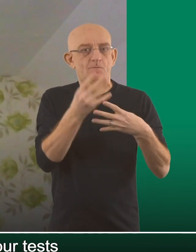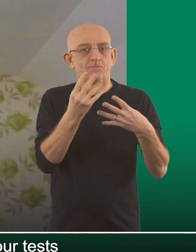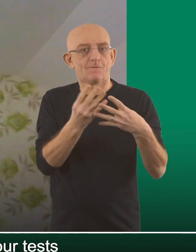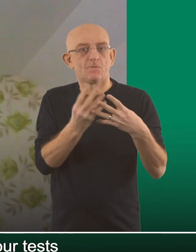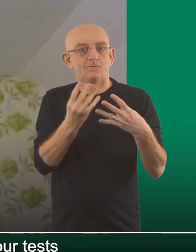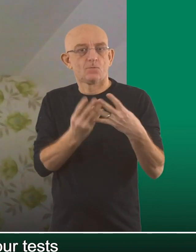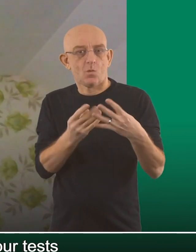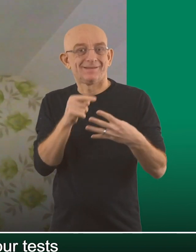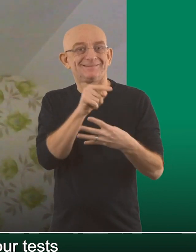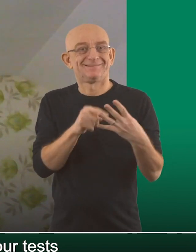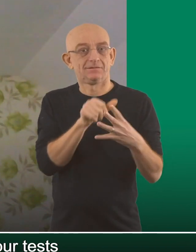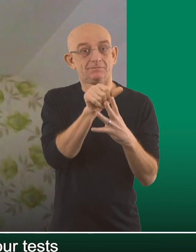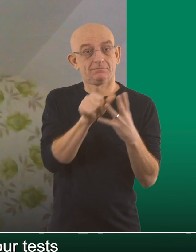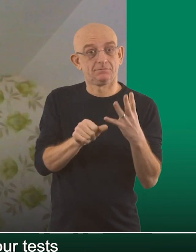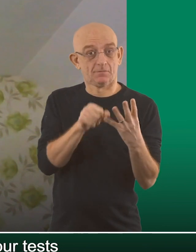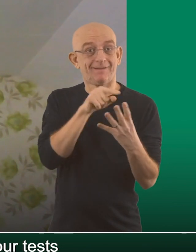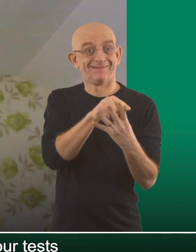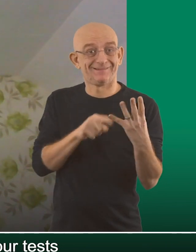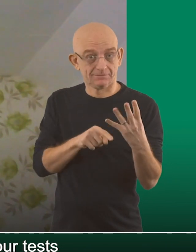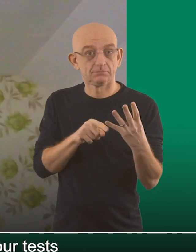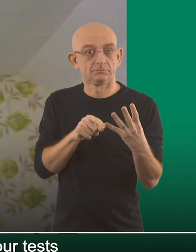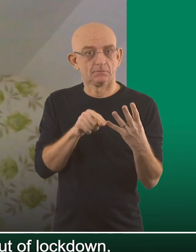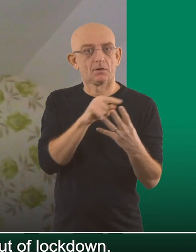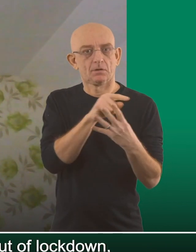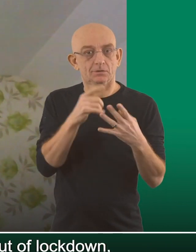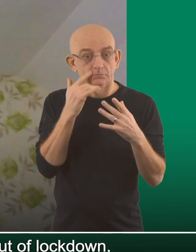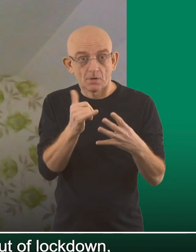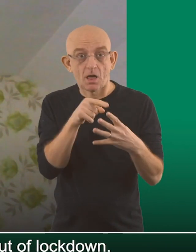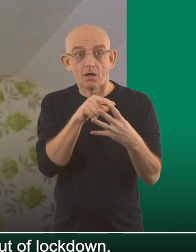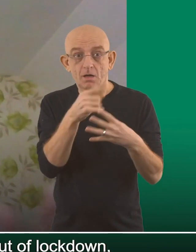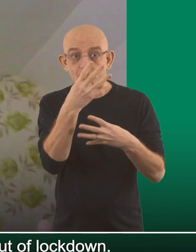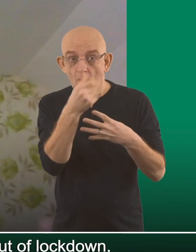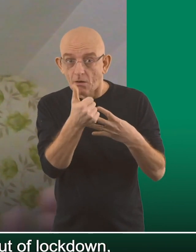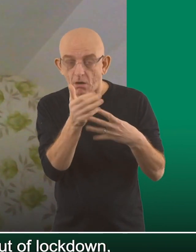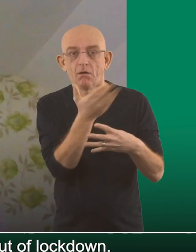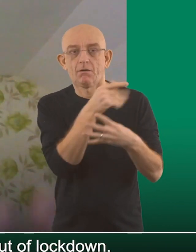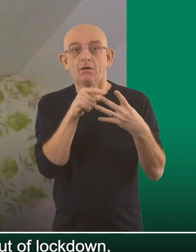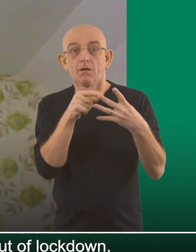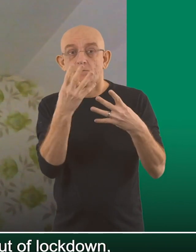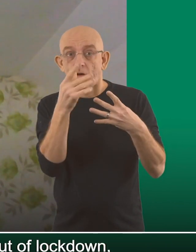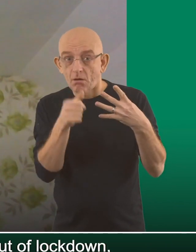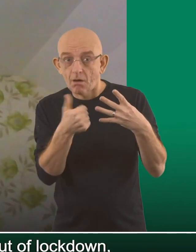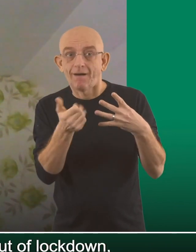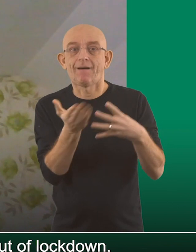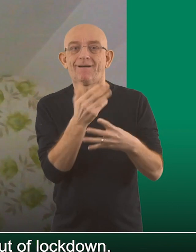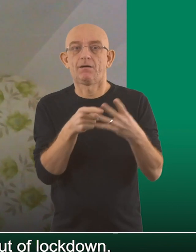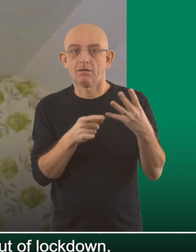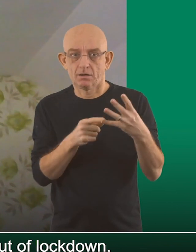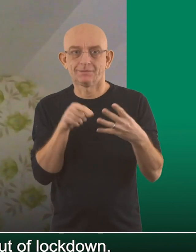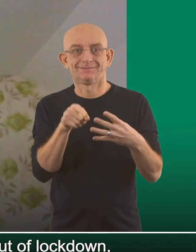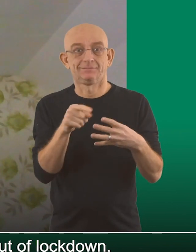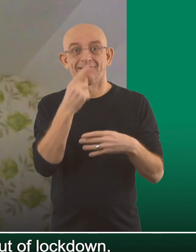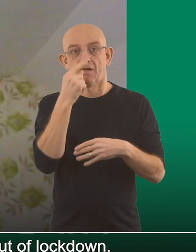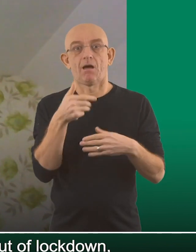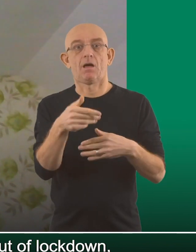and four tests that will be taken for each of the four steps. And between each of the four steps coming out of lockdown,